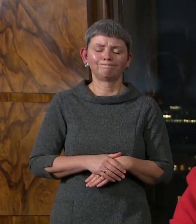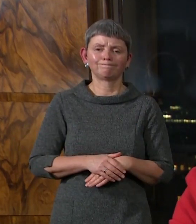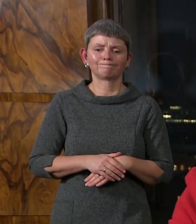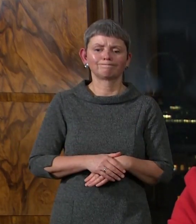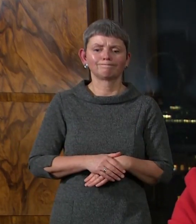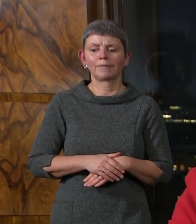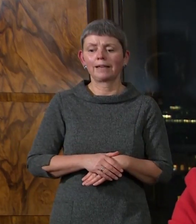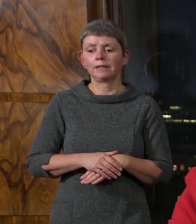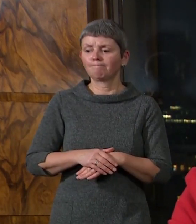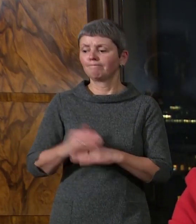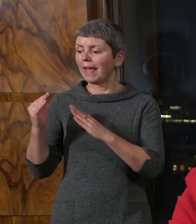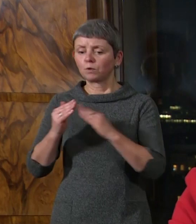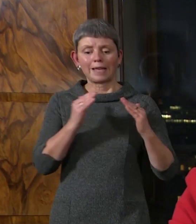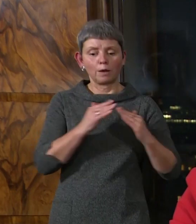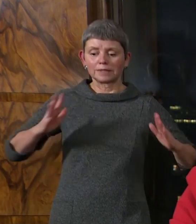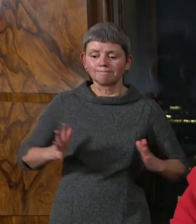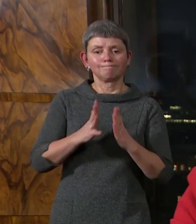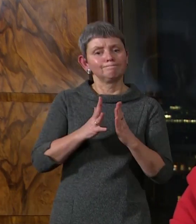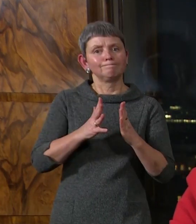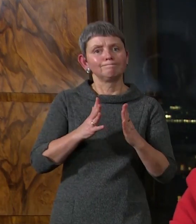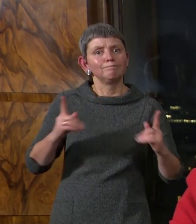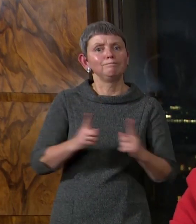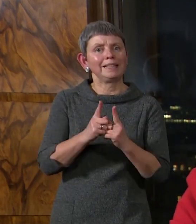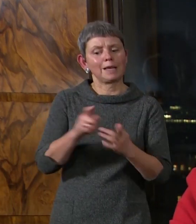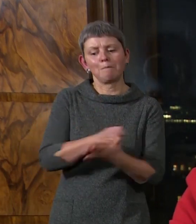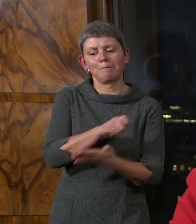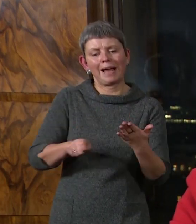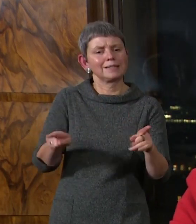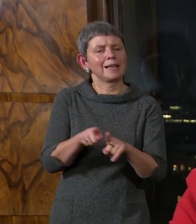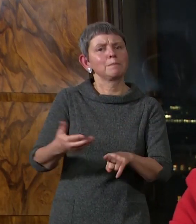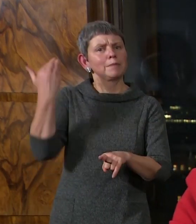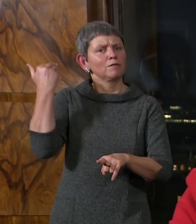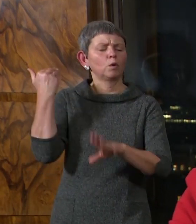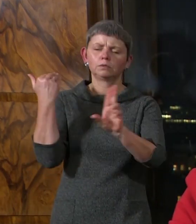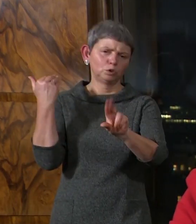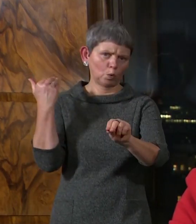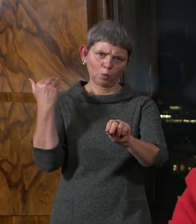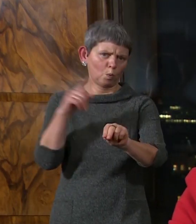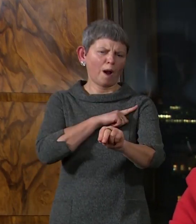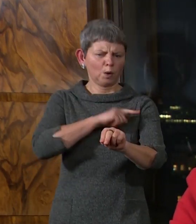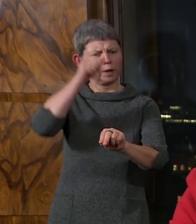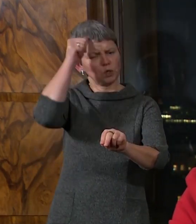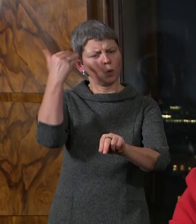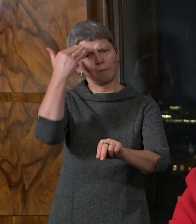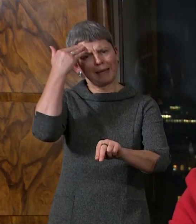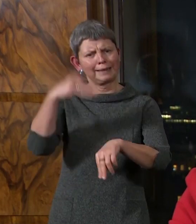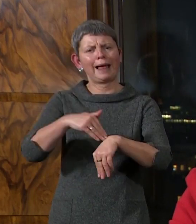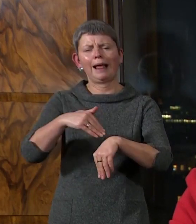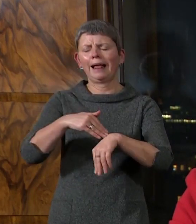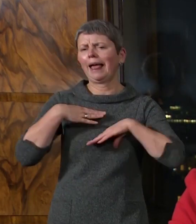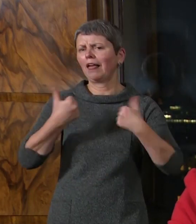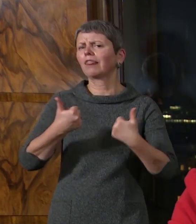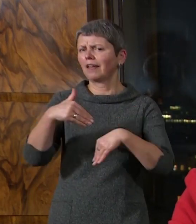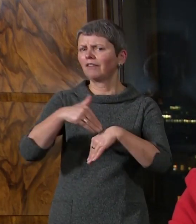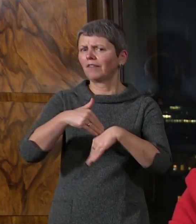not banning household mixing in law as we had to do before. We know the impact of this on mental health. And I am not asking you to